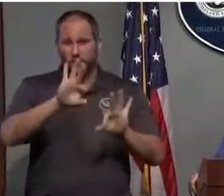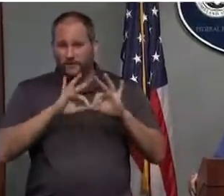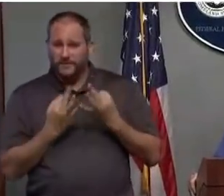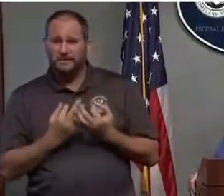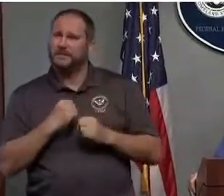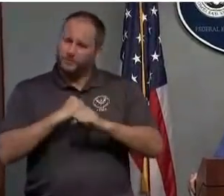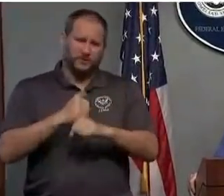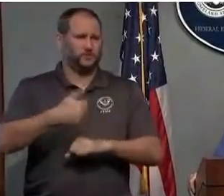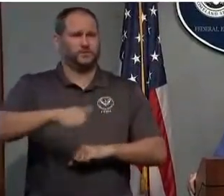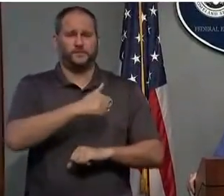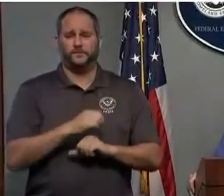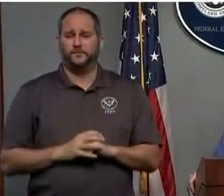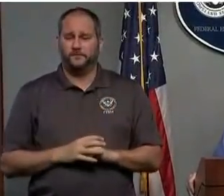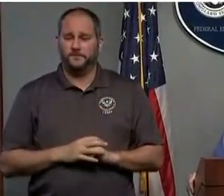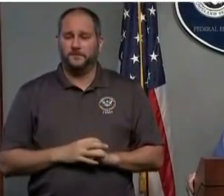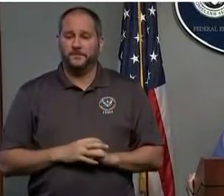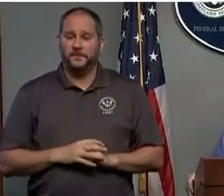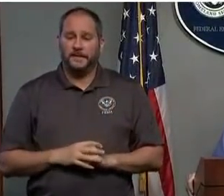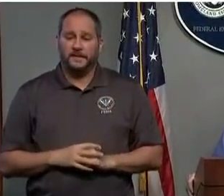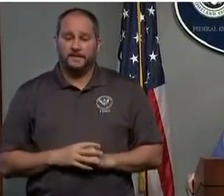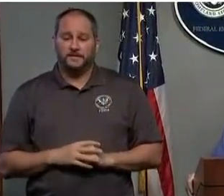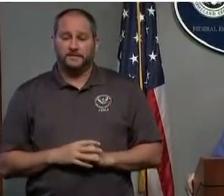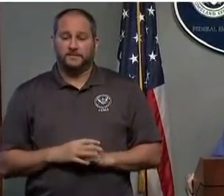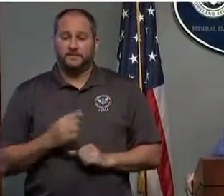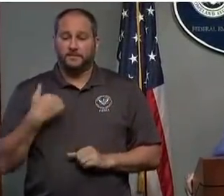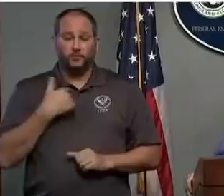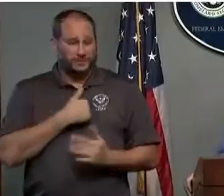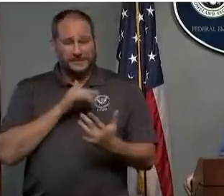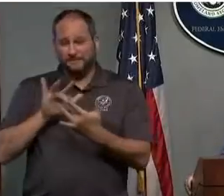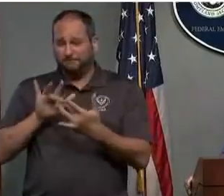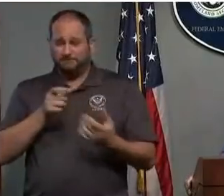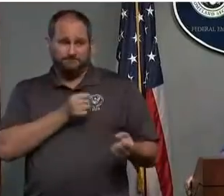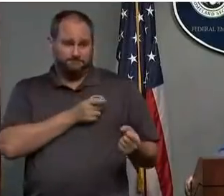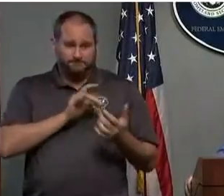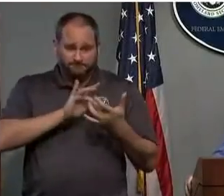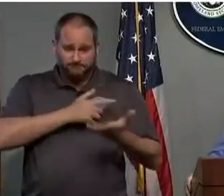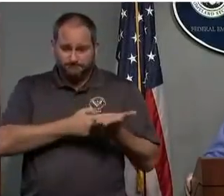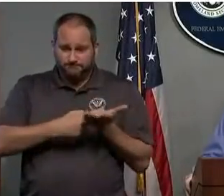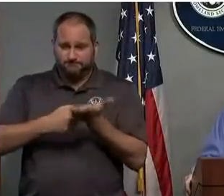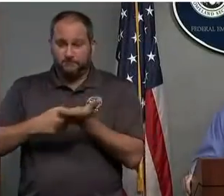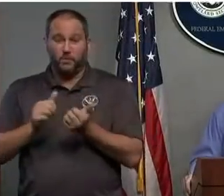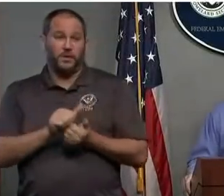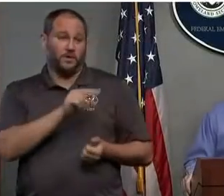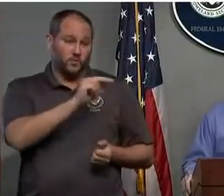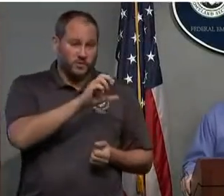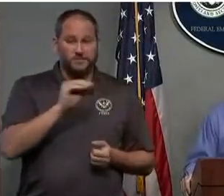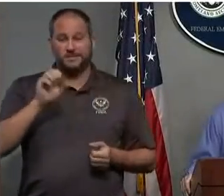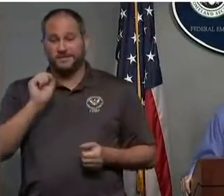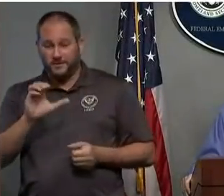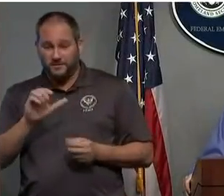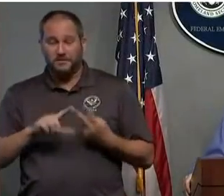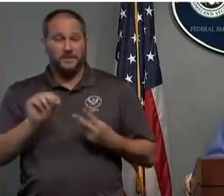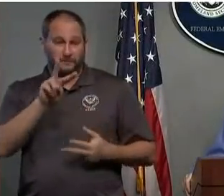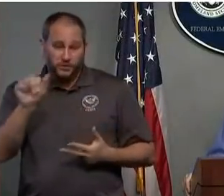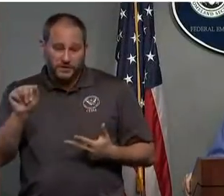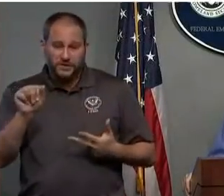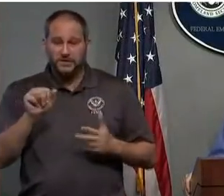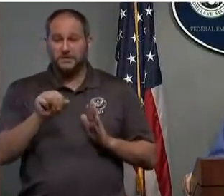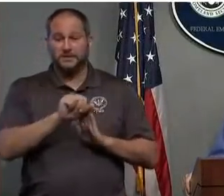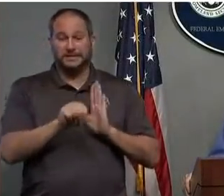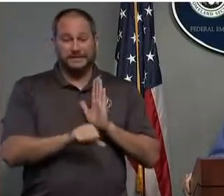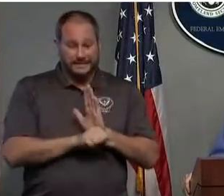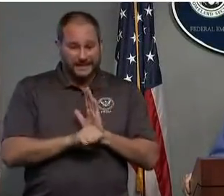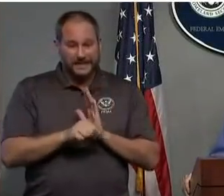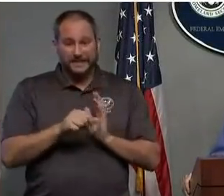constant contact with both North Carolina, South Carolina, and also Virginia. At the state level, we also have teams